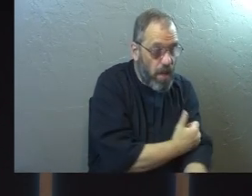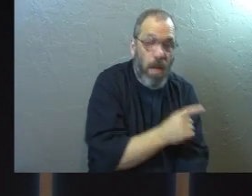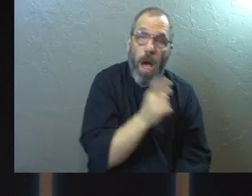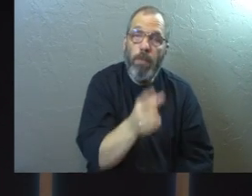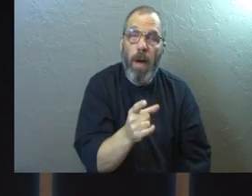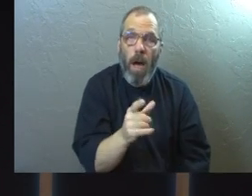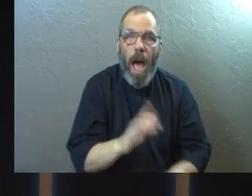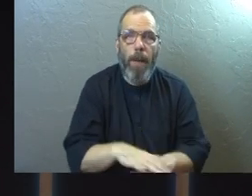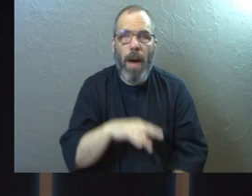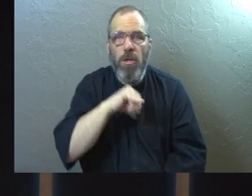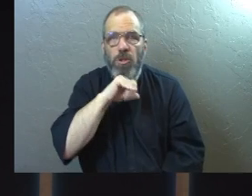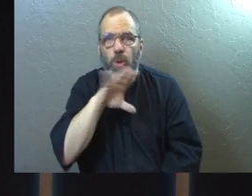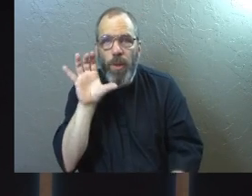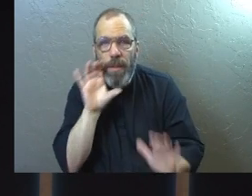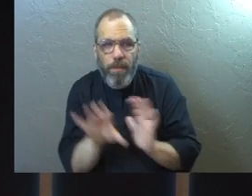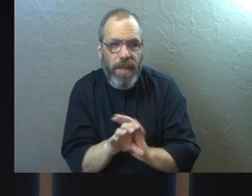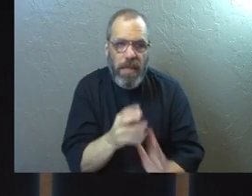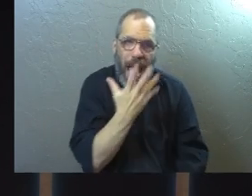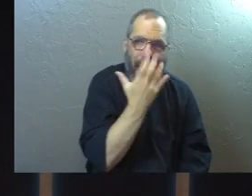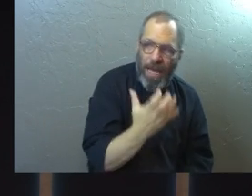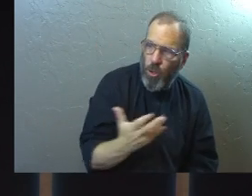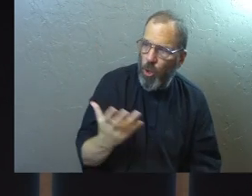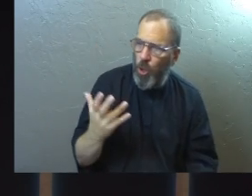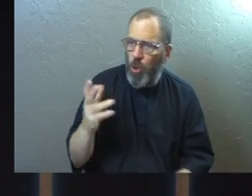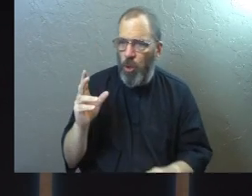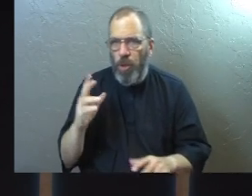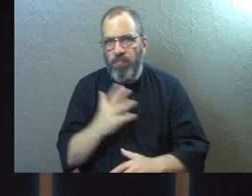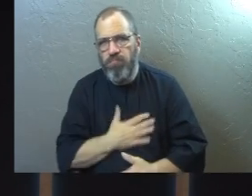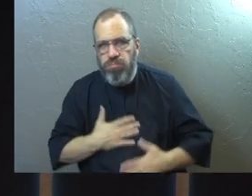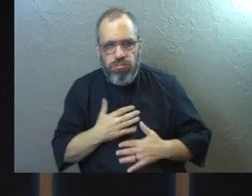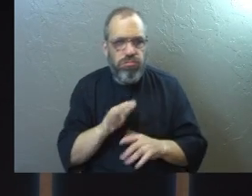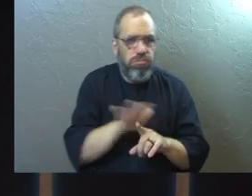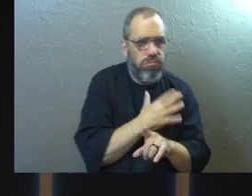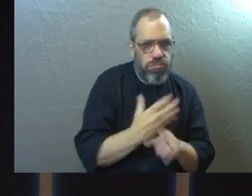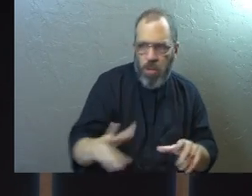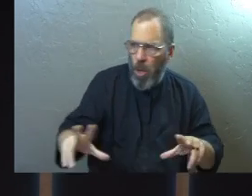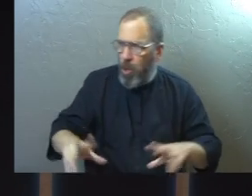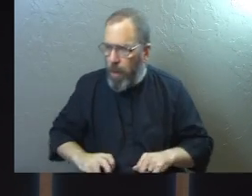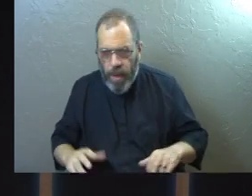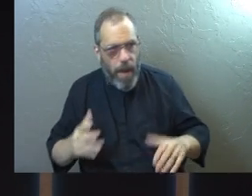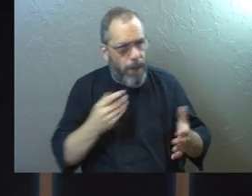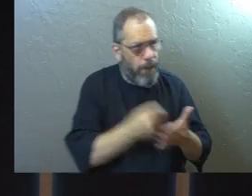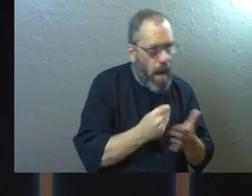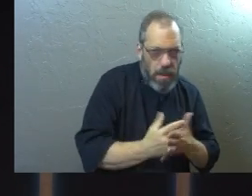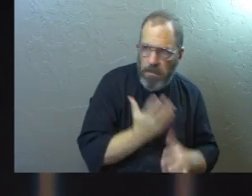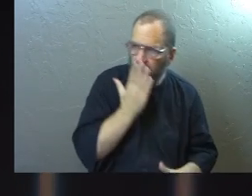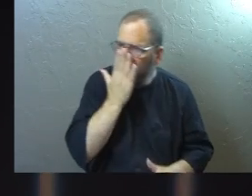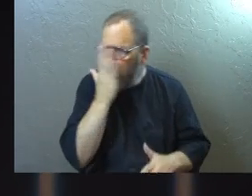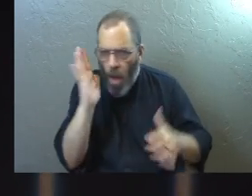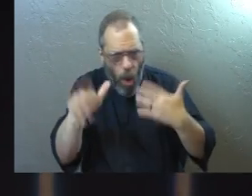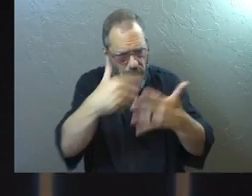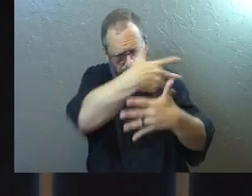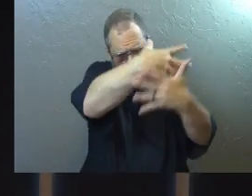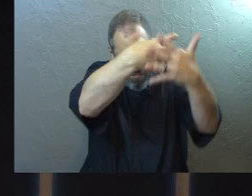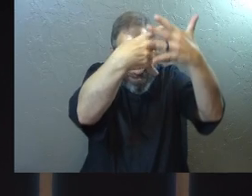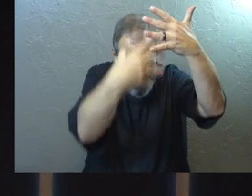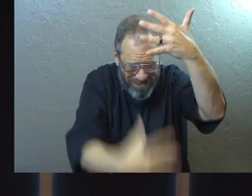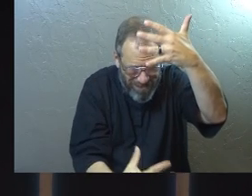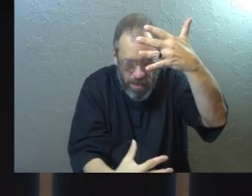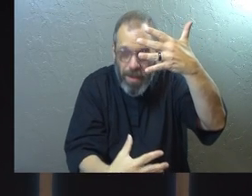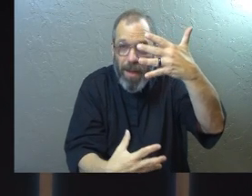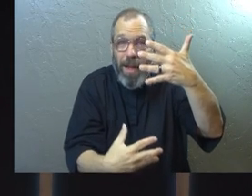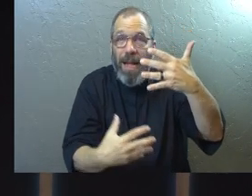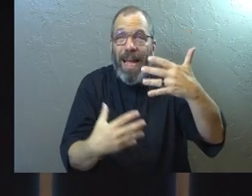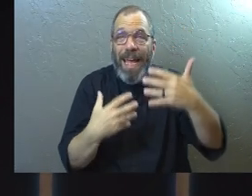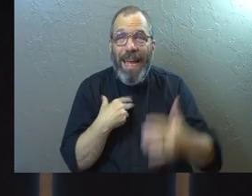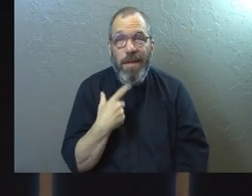Because when it comes to pornography, and it comes to anger, and it comes to our people pleasing, it comes to our greed, and it comes to our money, and it comes to all these different things, they